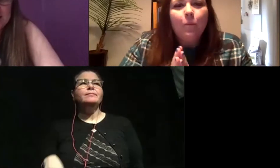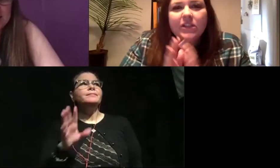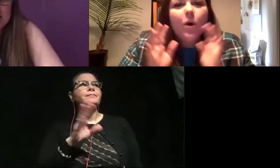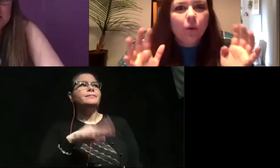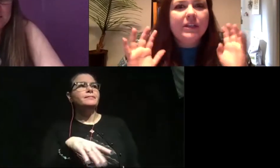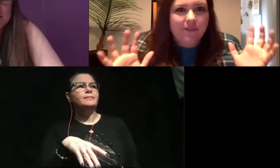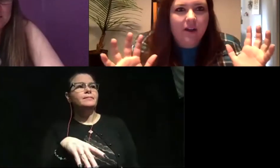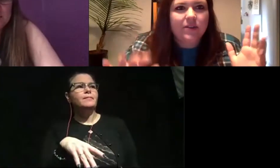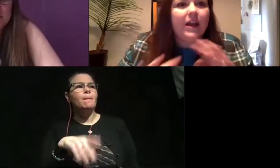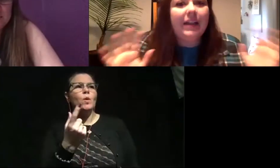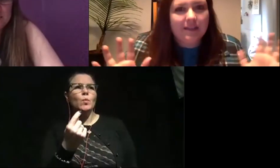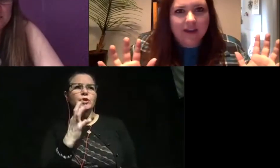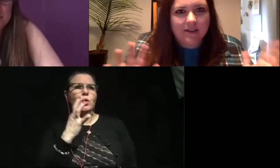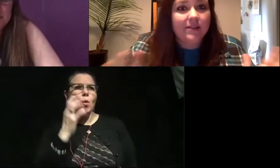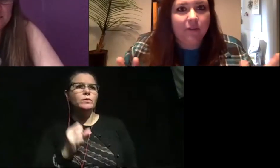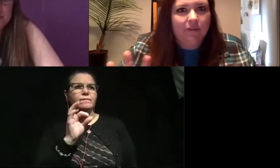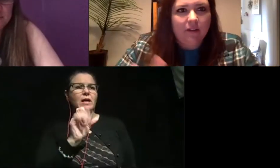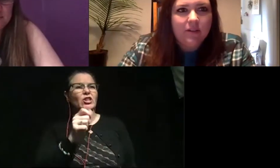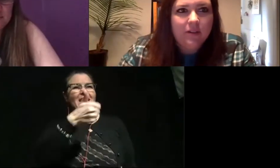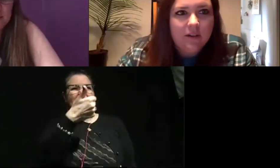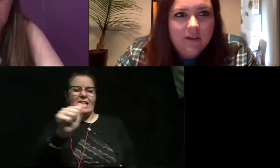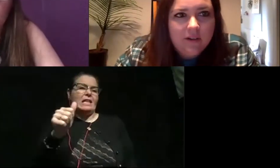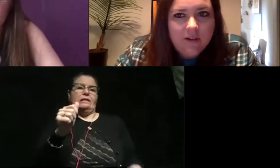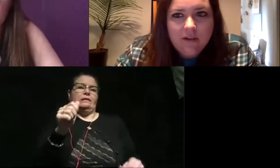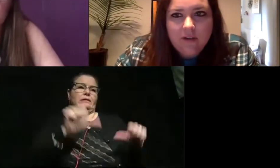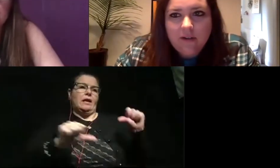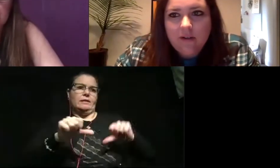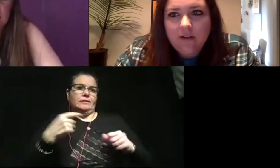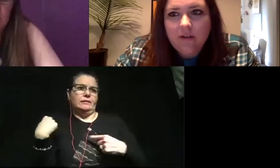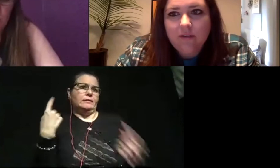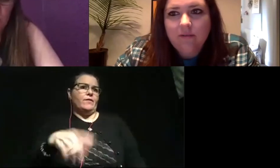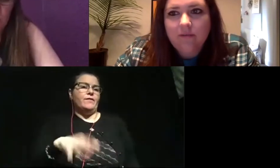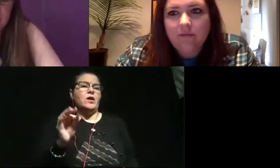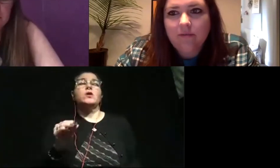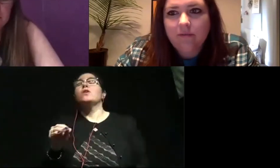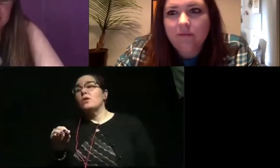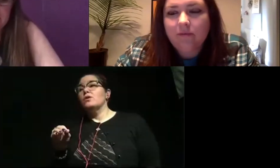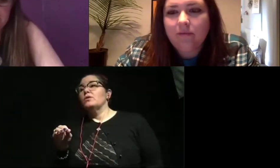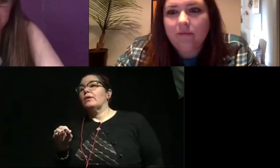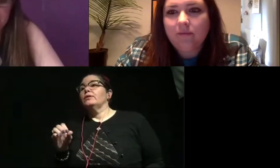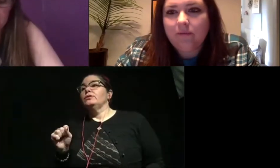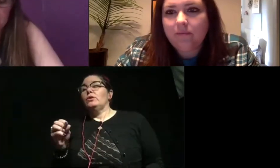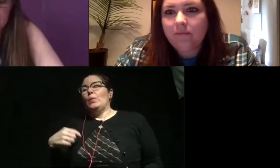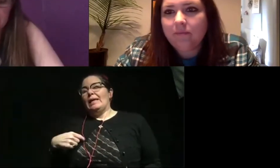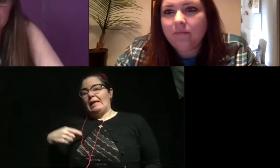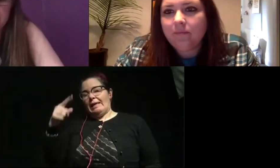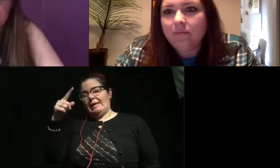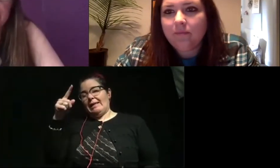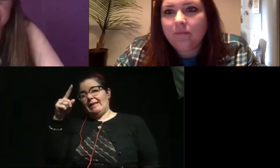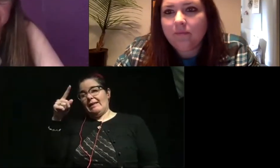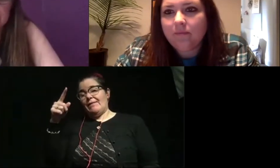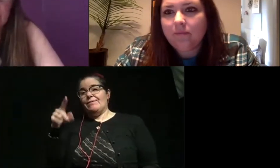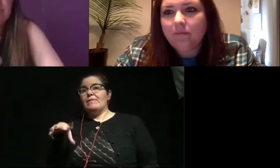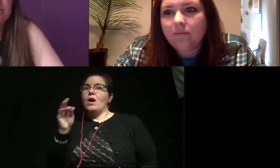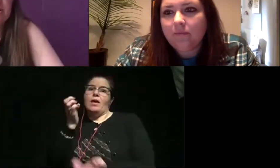what's the oldest fossil any scientist has ever found? Ooh. So we believe, or we have found